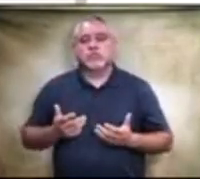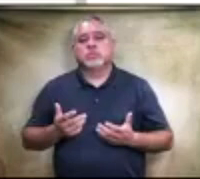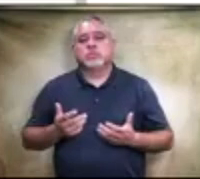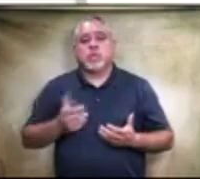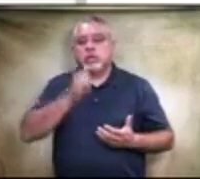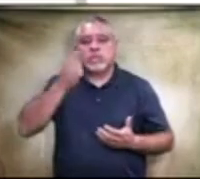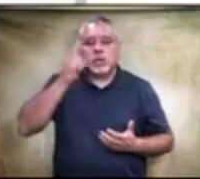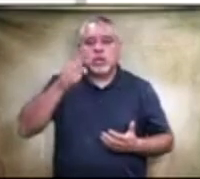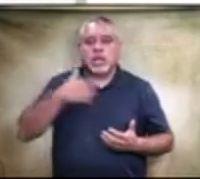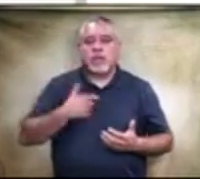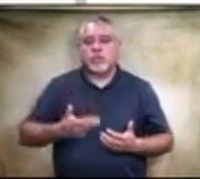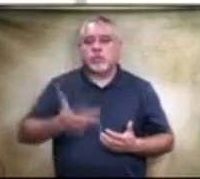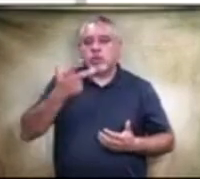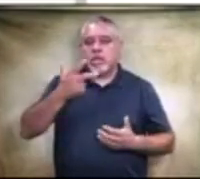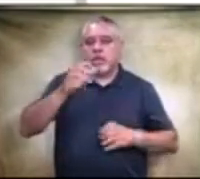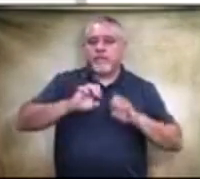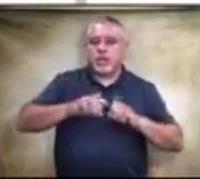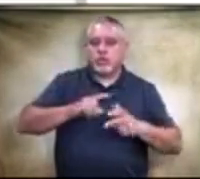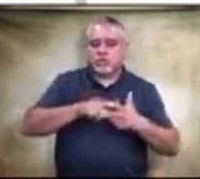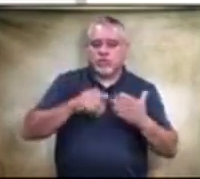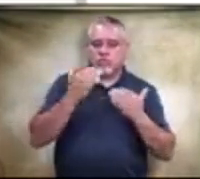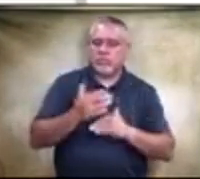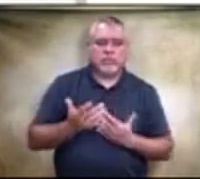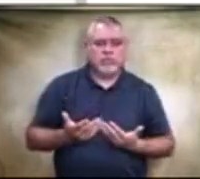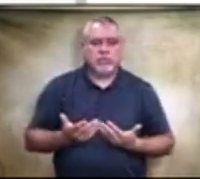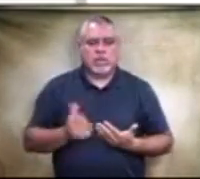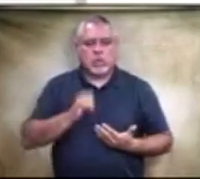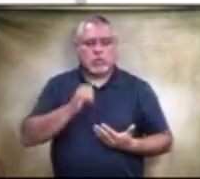evaluators. I, I, I don't, I don't see that.